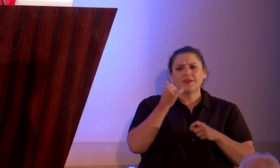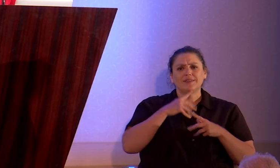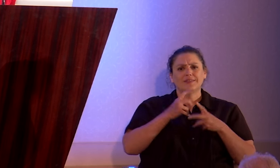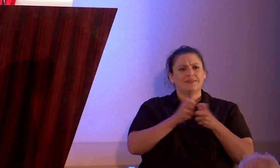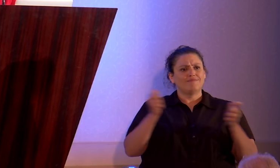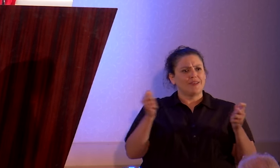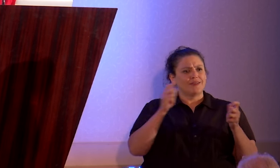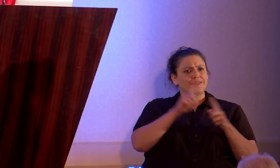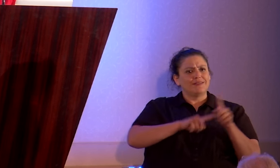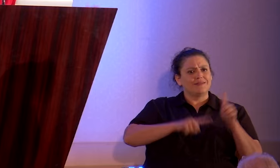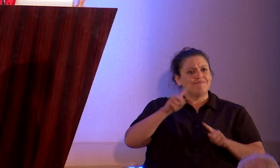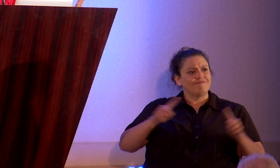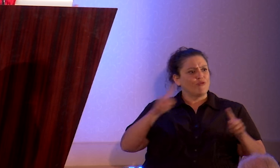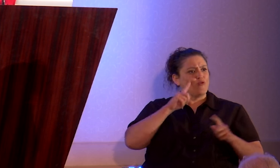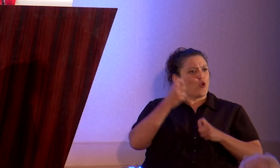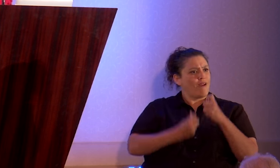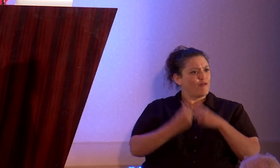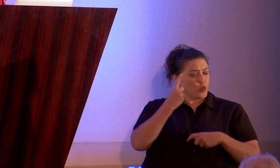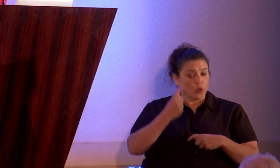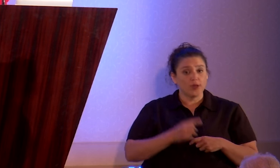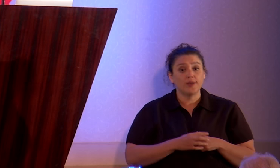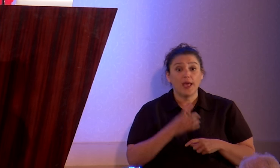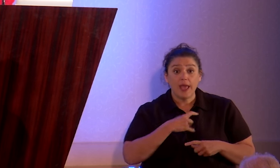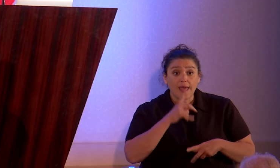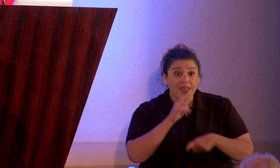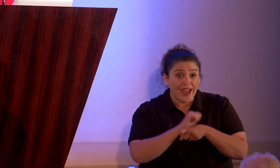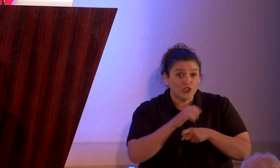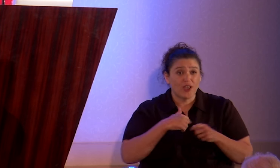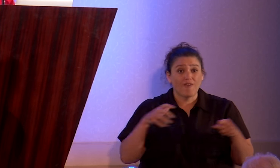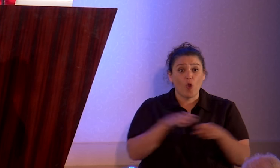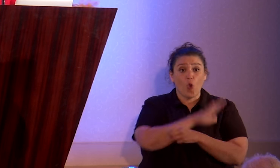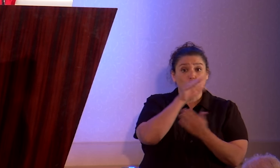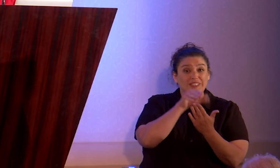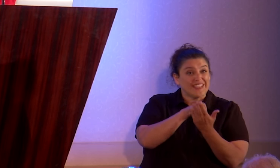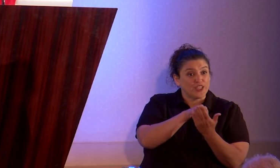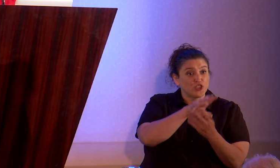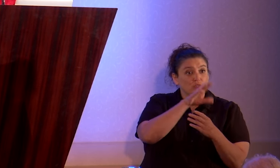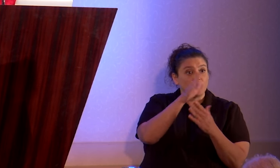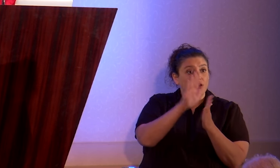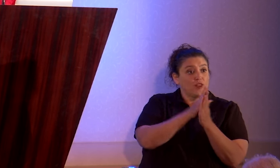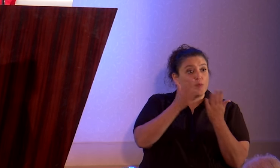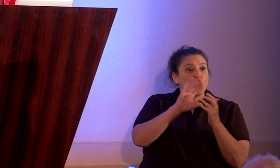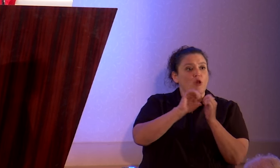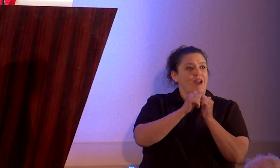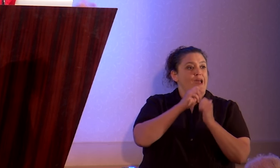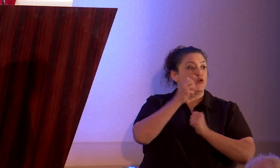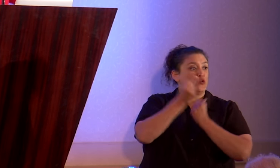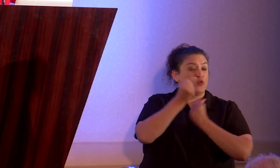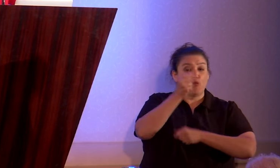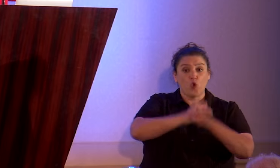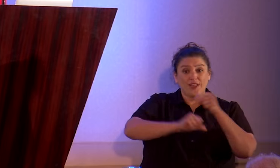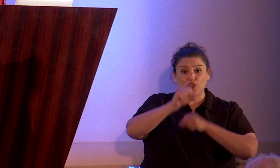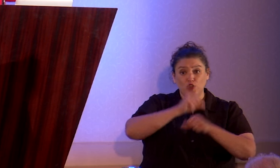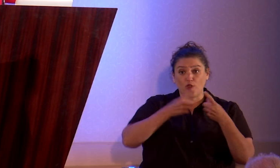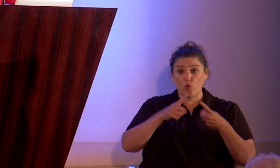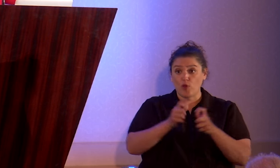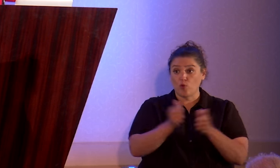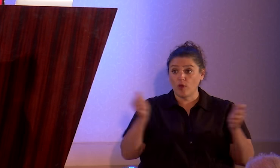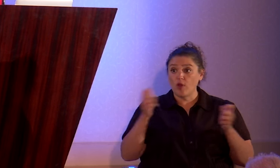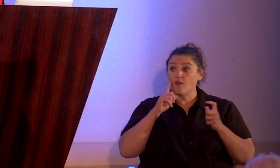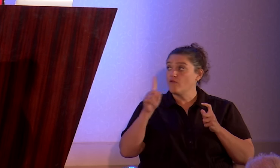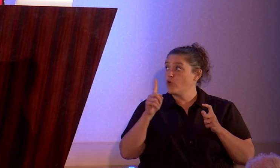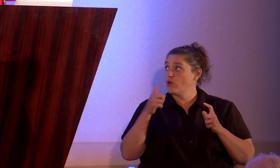for everybody. And I actually have an entire section in the book on how to support each other in coming out. For those of us who are more